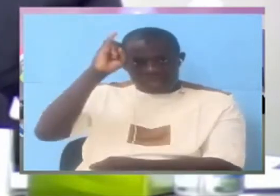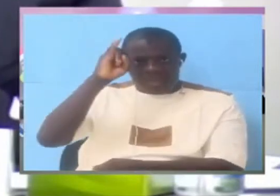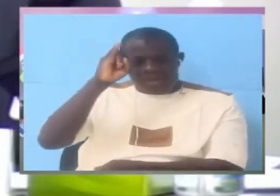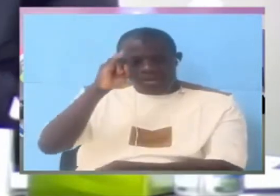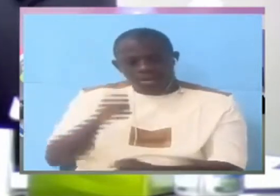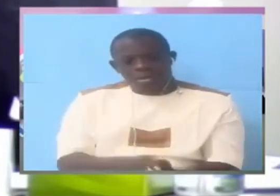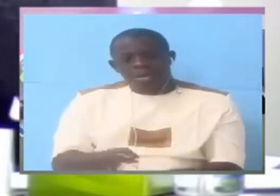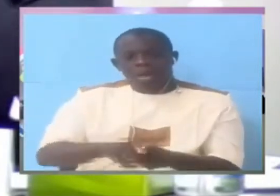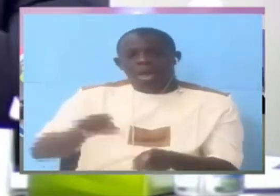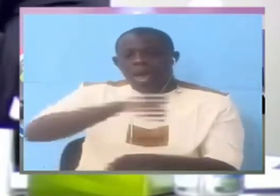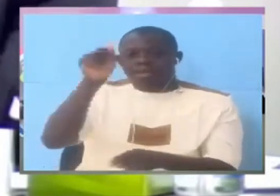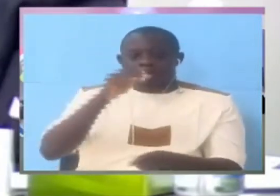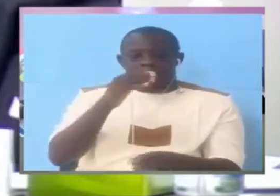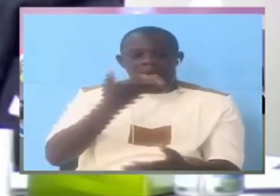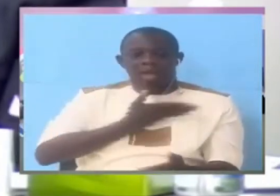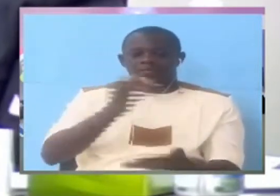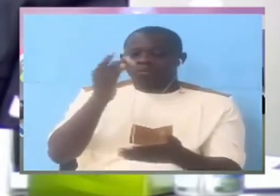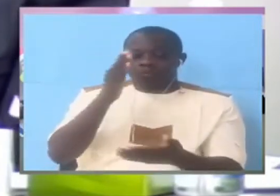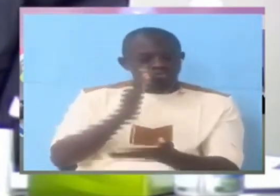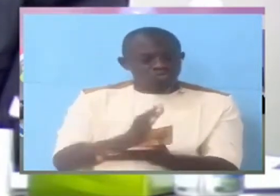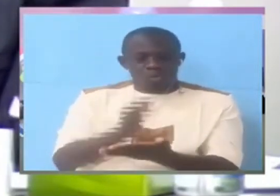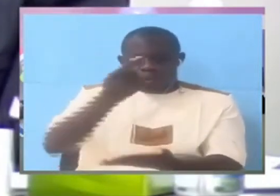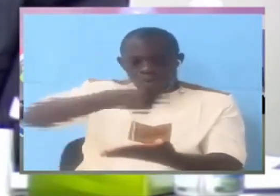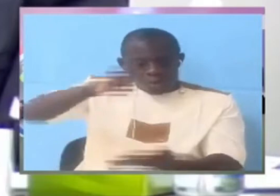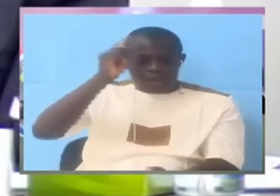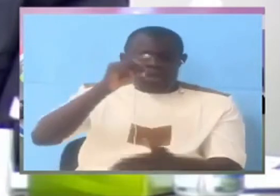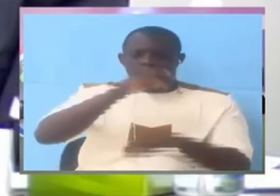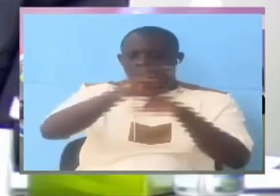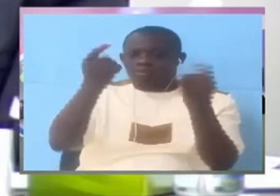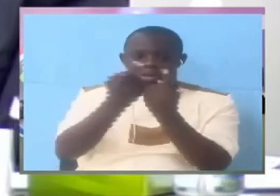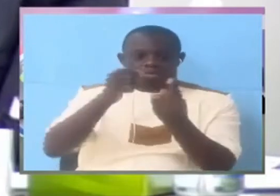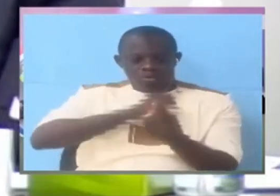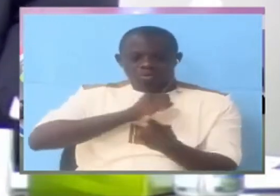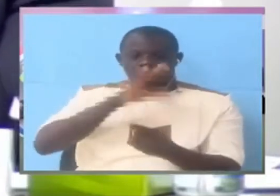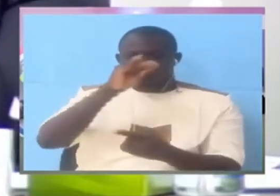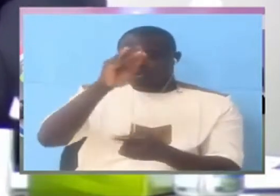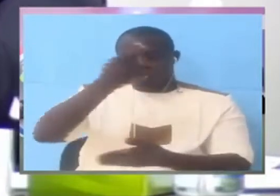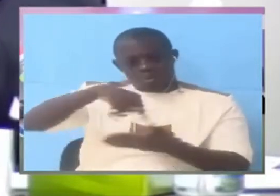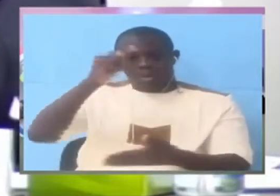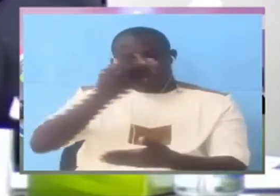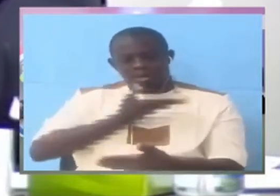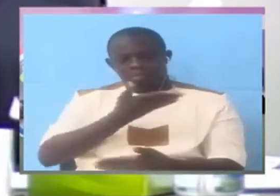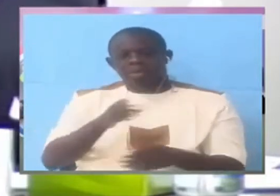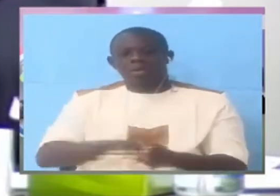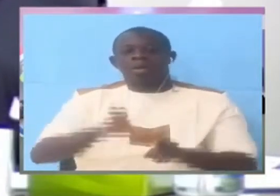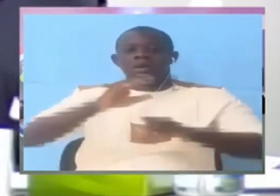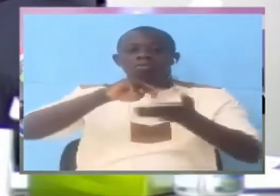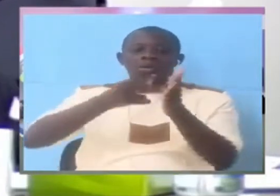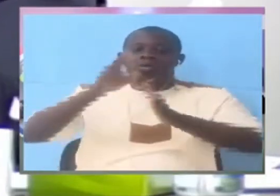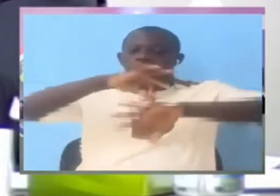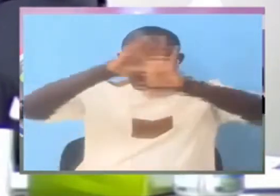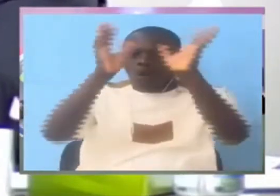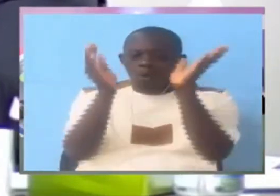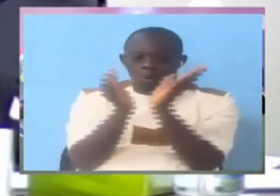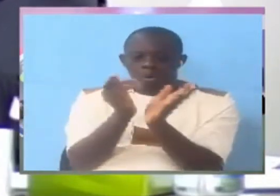and get it precisely correct that all these people